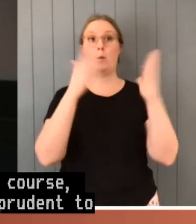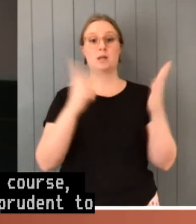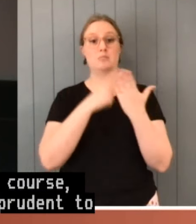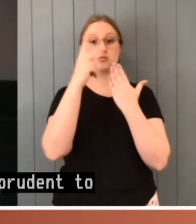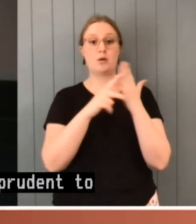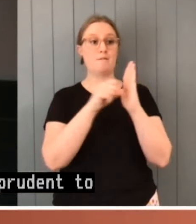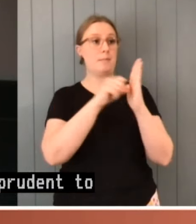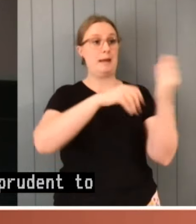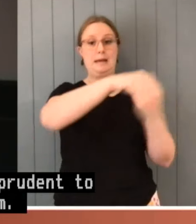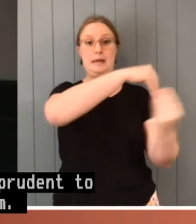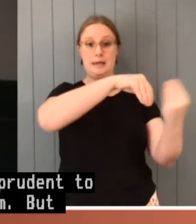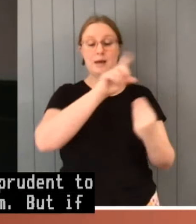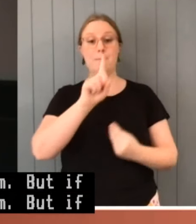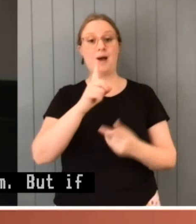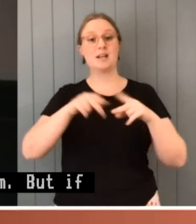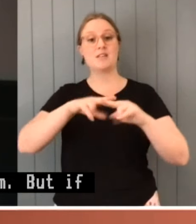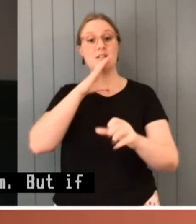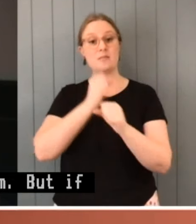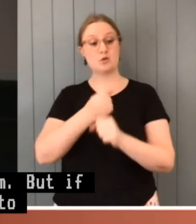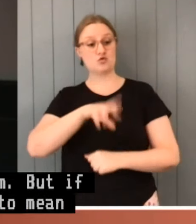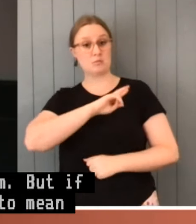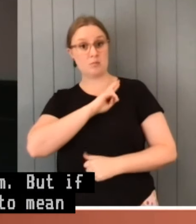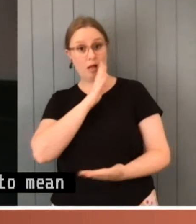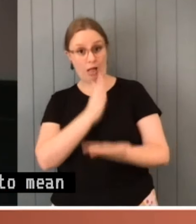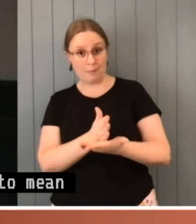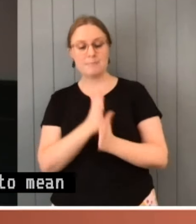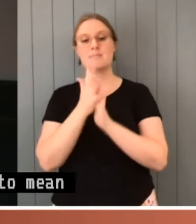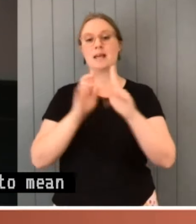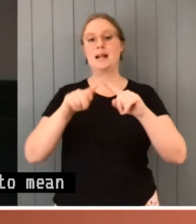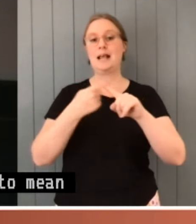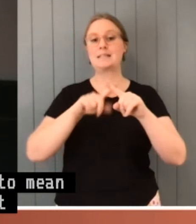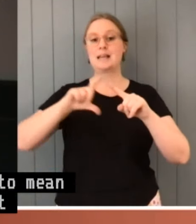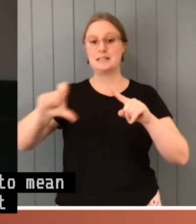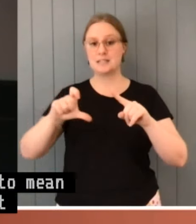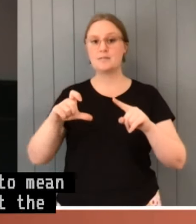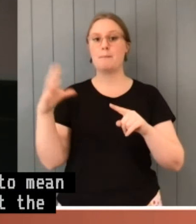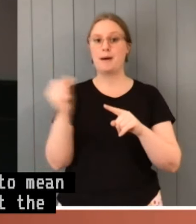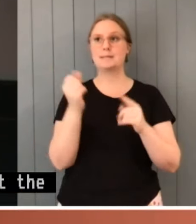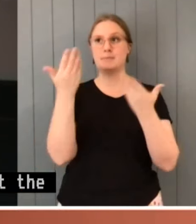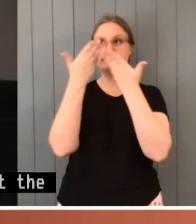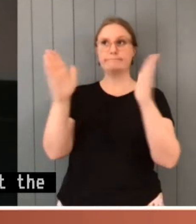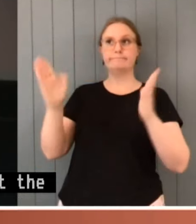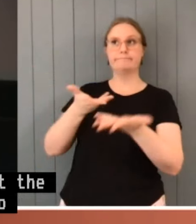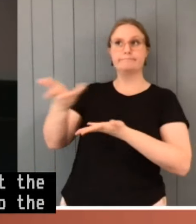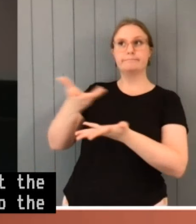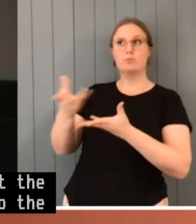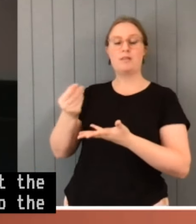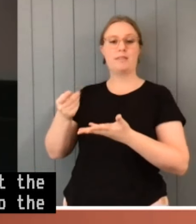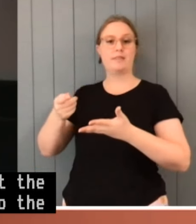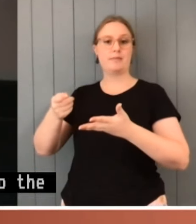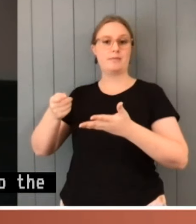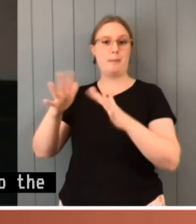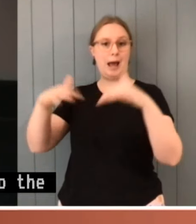anything, it must mean that the executive is accountable to the Parliament for its use of public money and that the